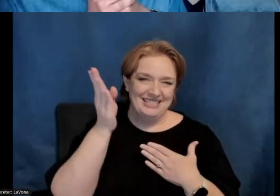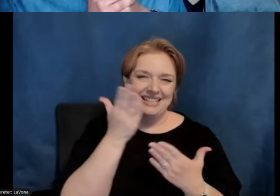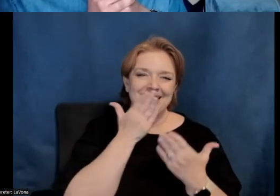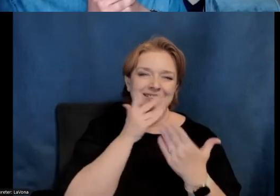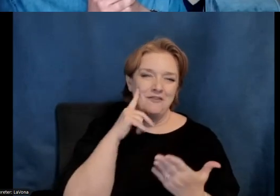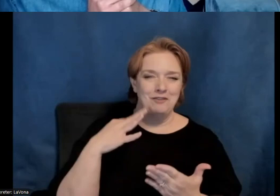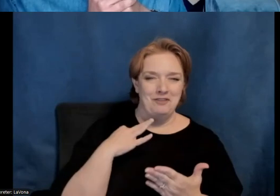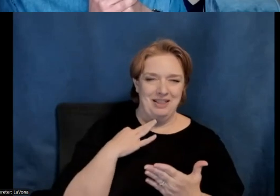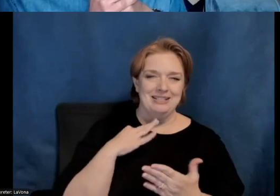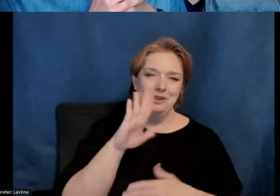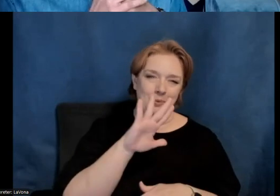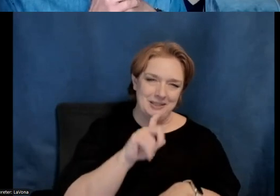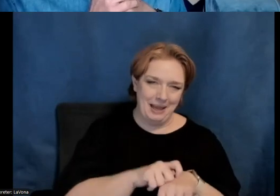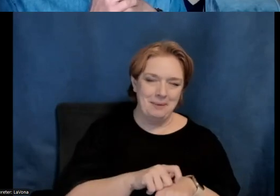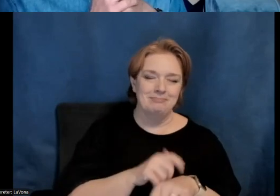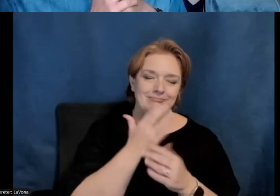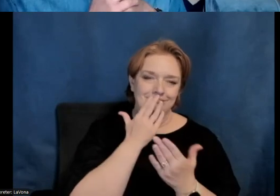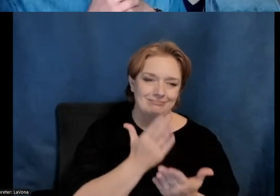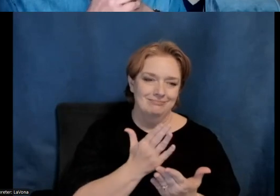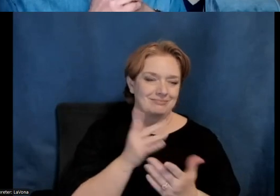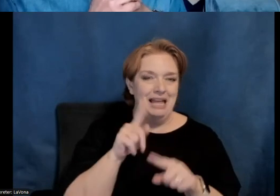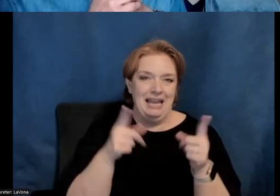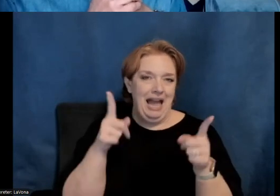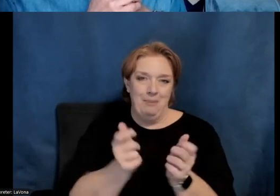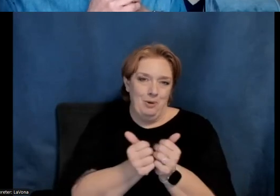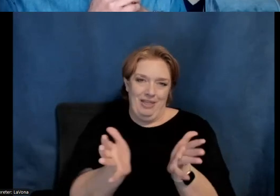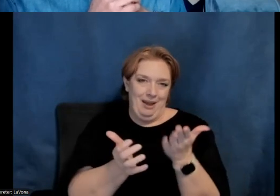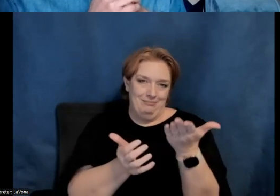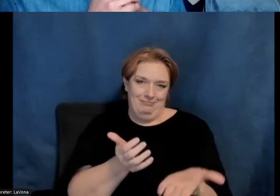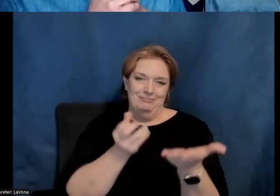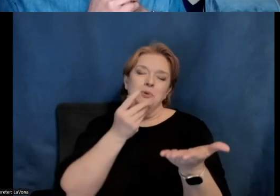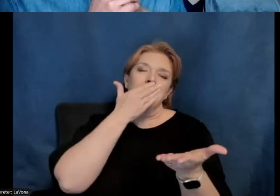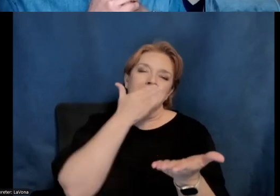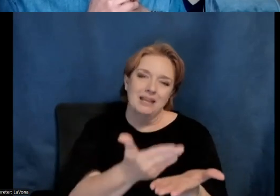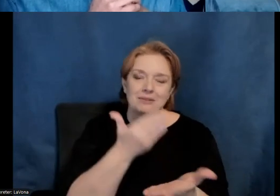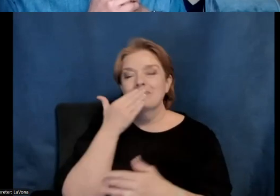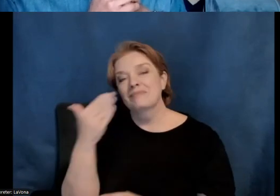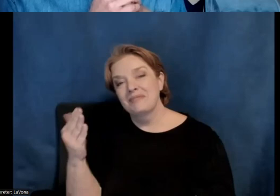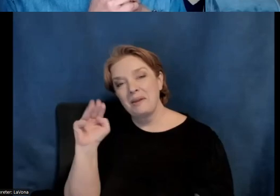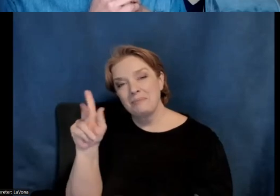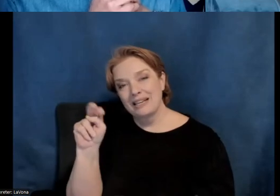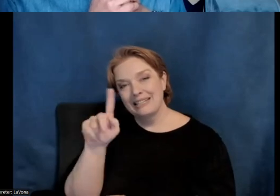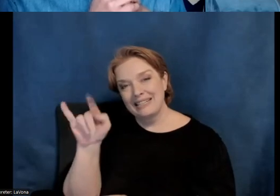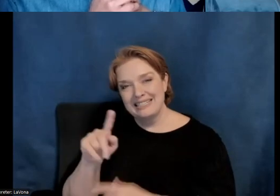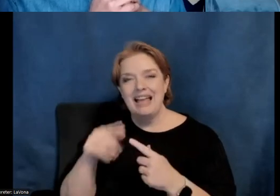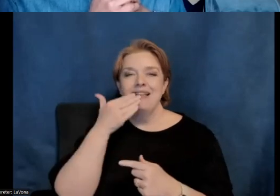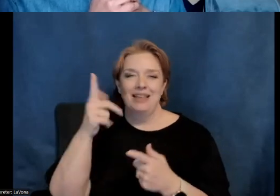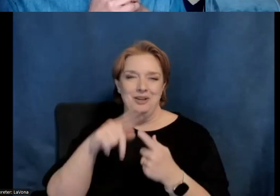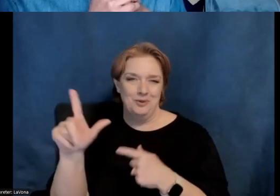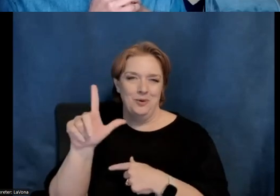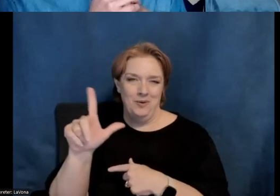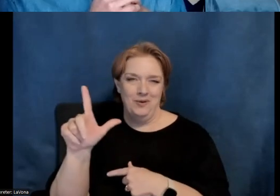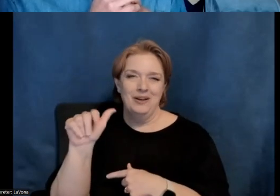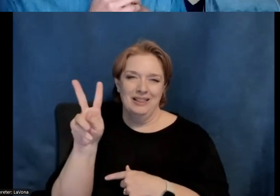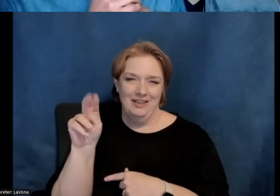volunteering your time. And it doesn't happen without you. So thank you. And thank you to Mackenzie. And thank you, Lavona. I